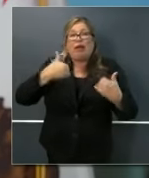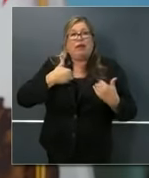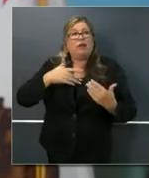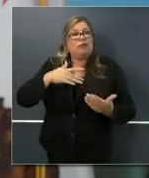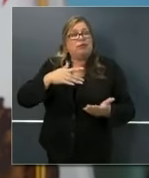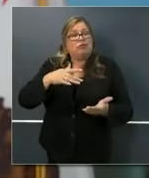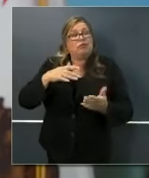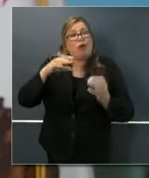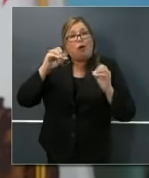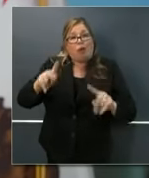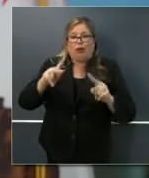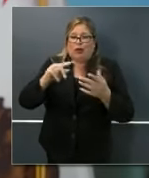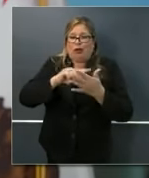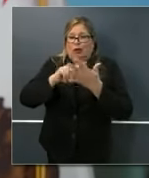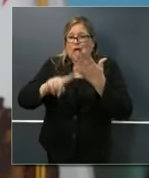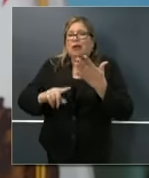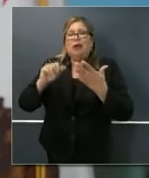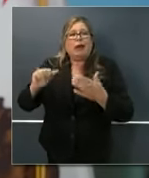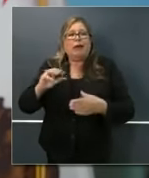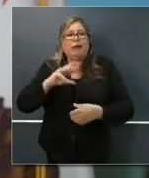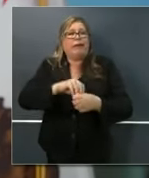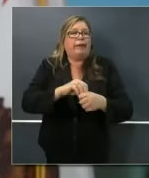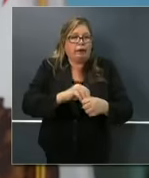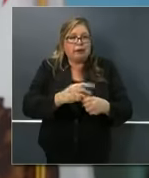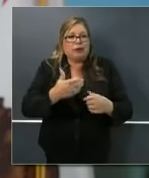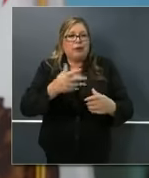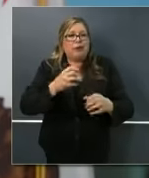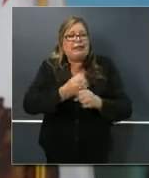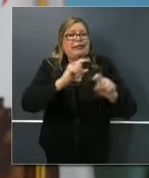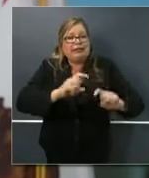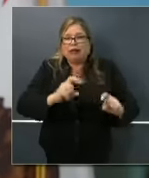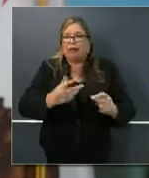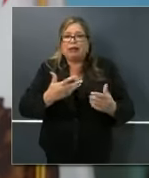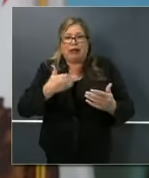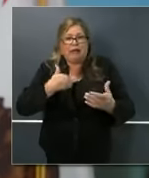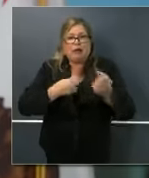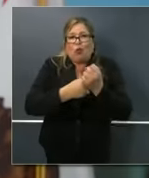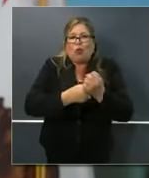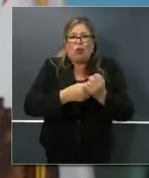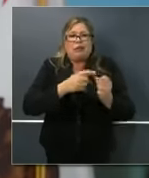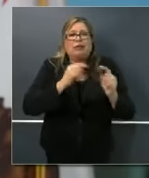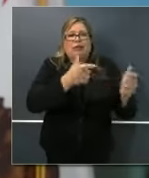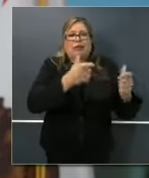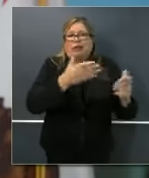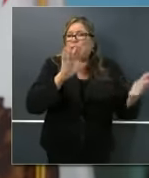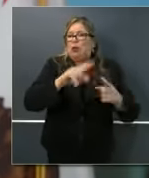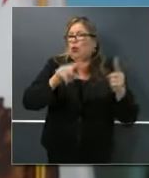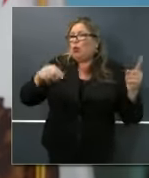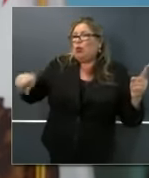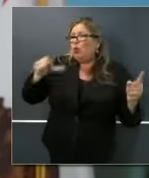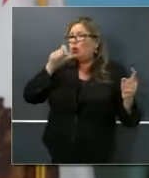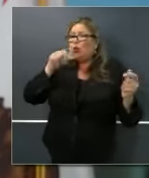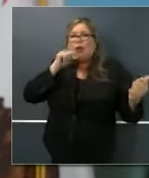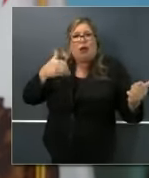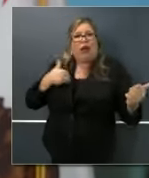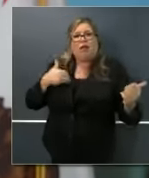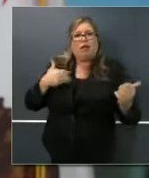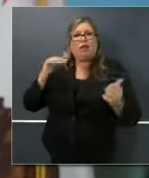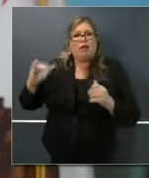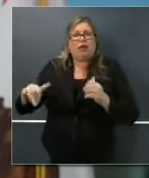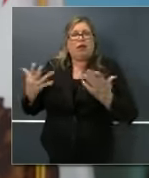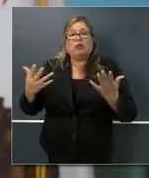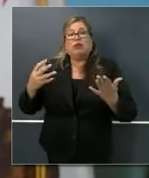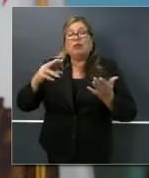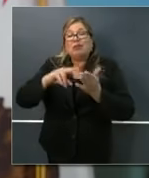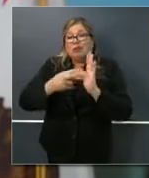opportunities of support often ahead of the line of others. And so it's incumbent upon government to be